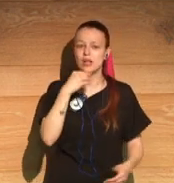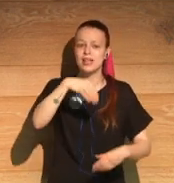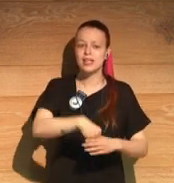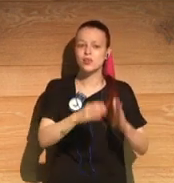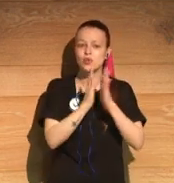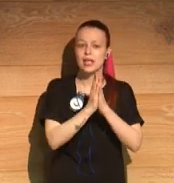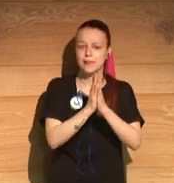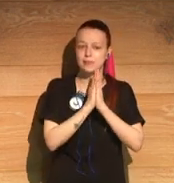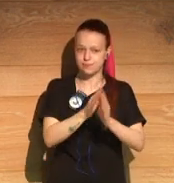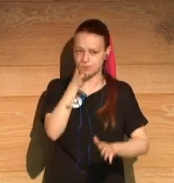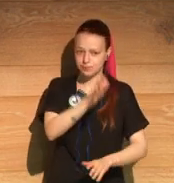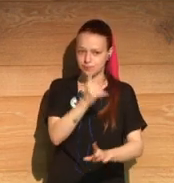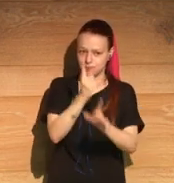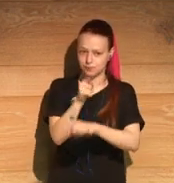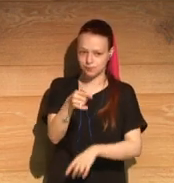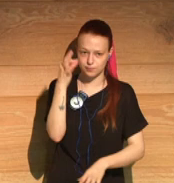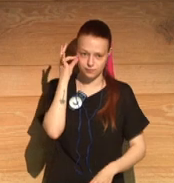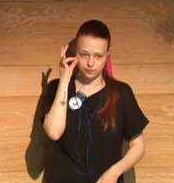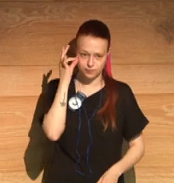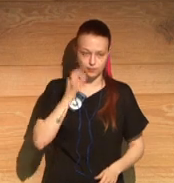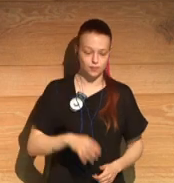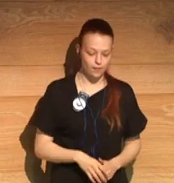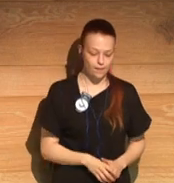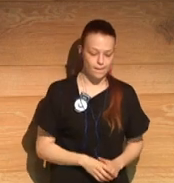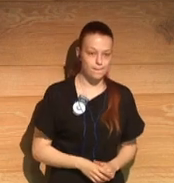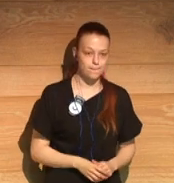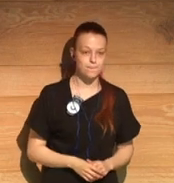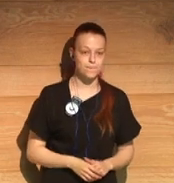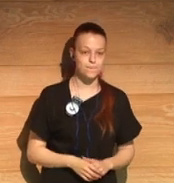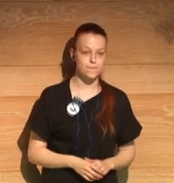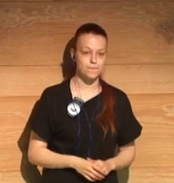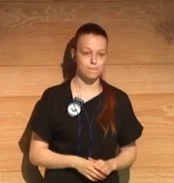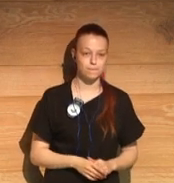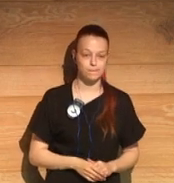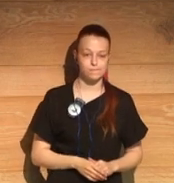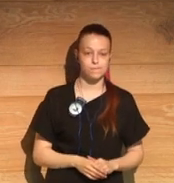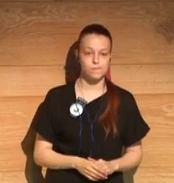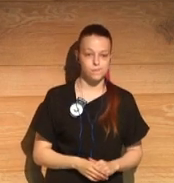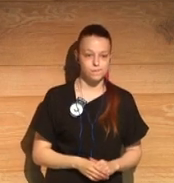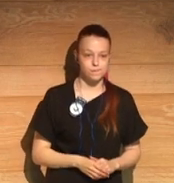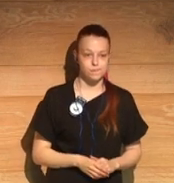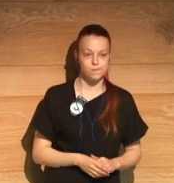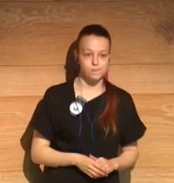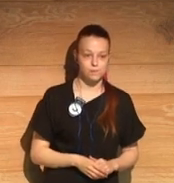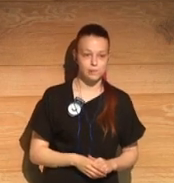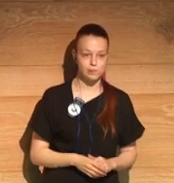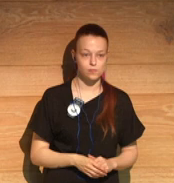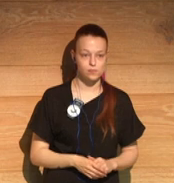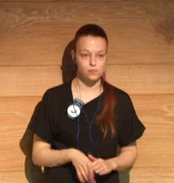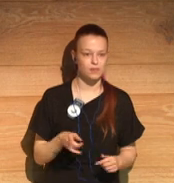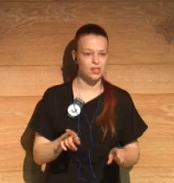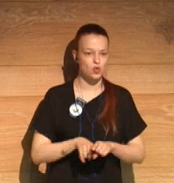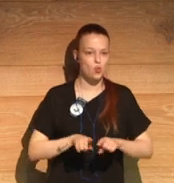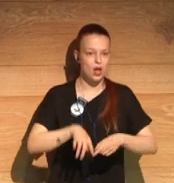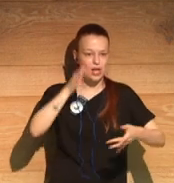to the unawares of his parishioners and the, you know, the level of hypocrisy that's going on there. So, yeah.